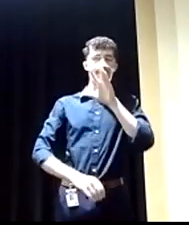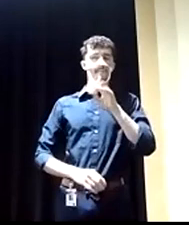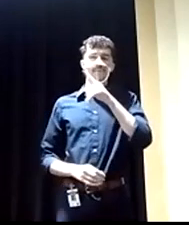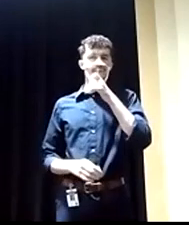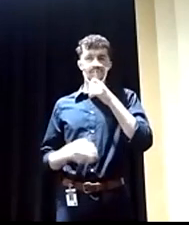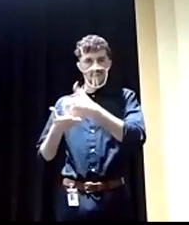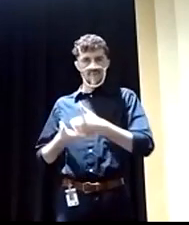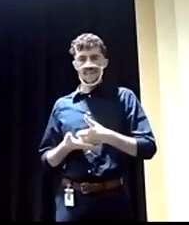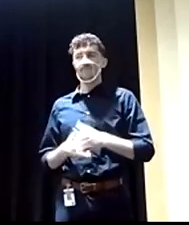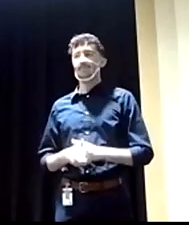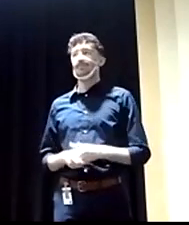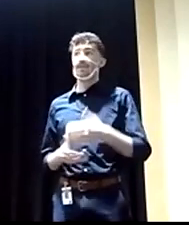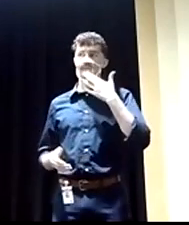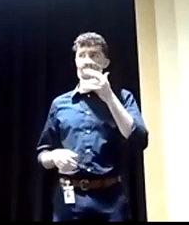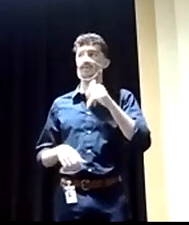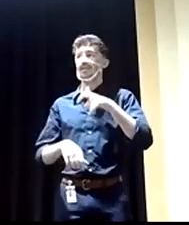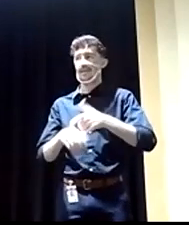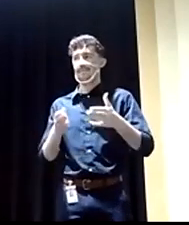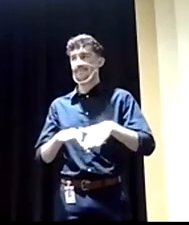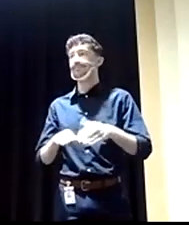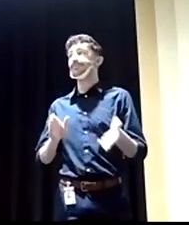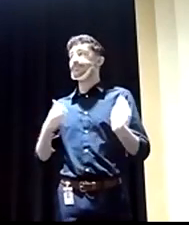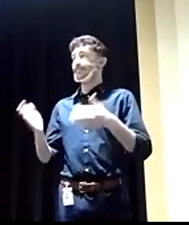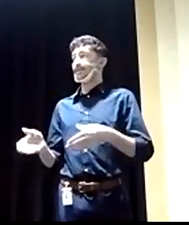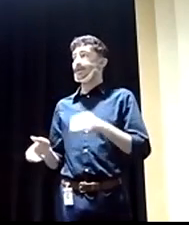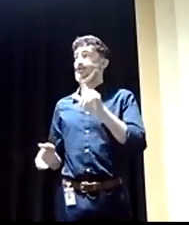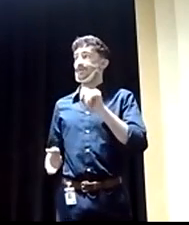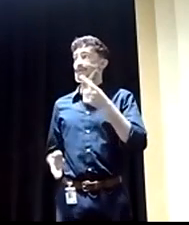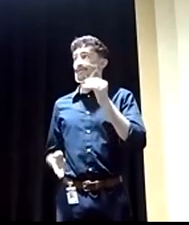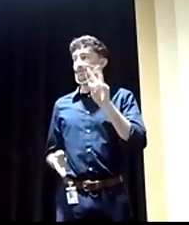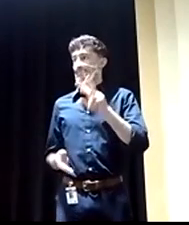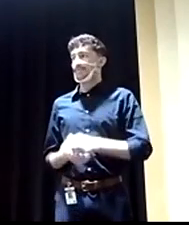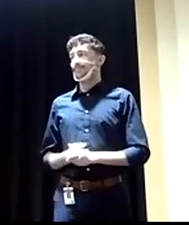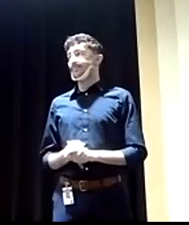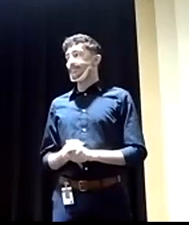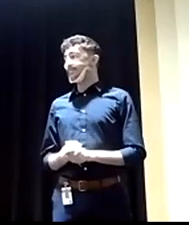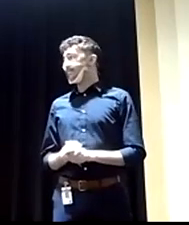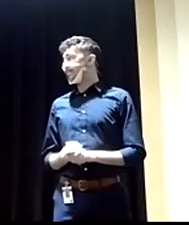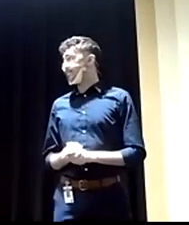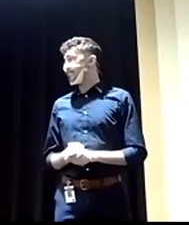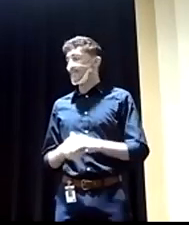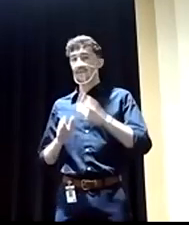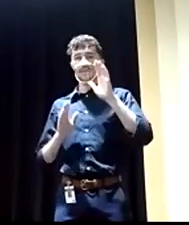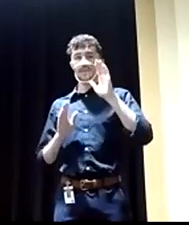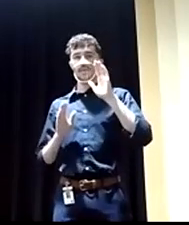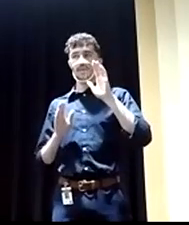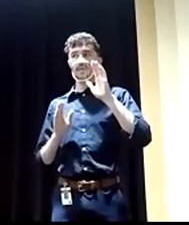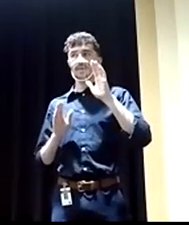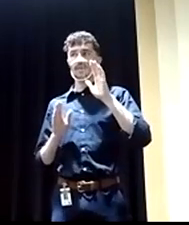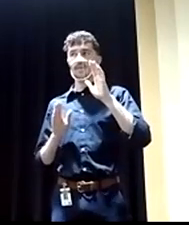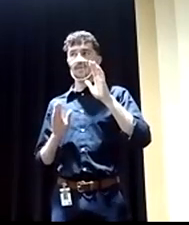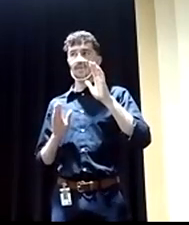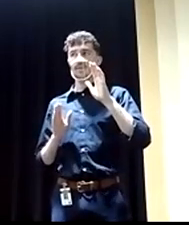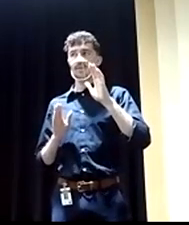thank you. That's time. Lieutenant Governor Fetterman. Fetterman. Hi, I'm Lieutenant Governor John Fetterman. I